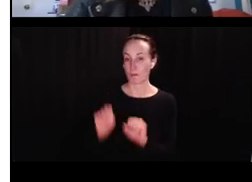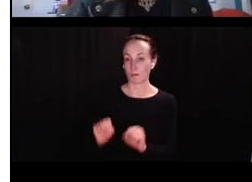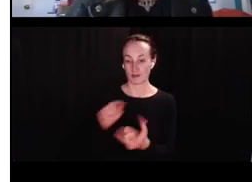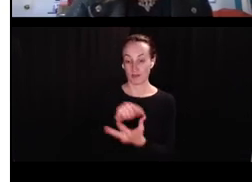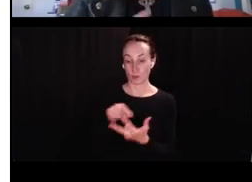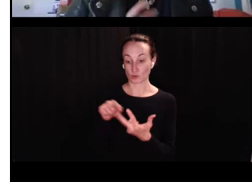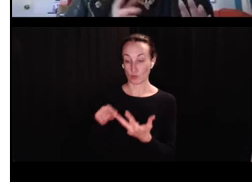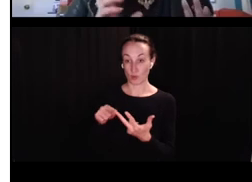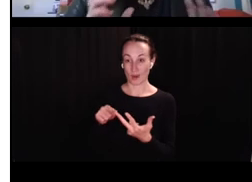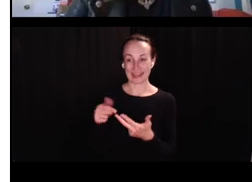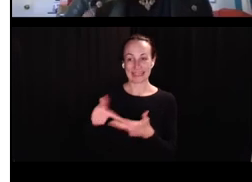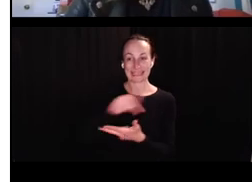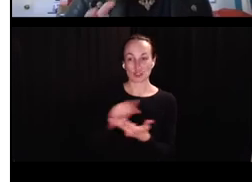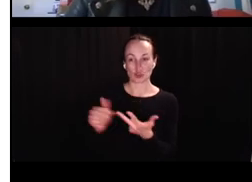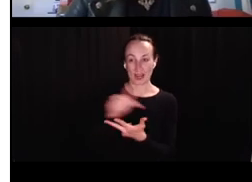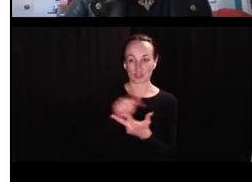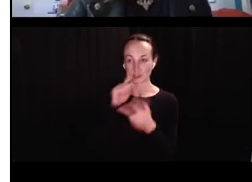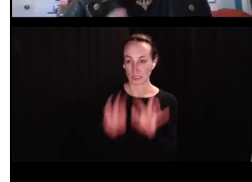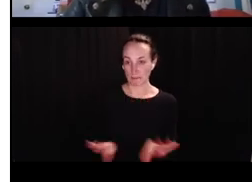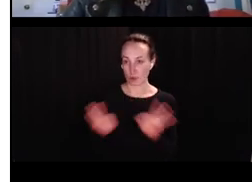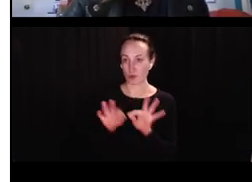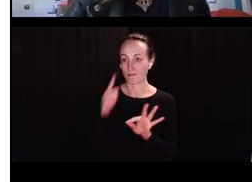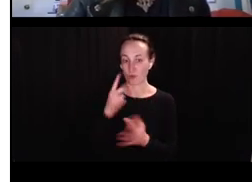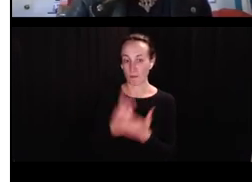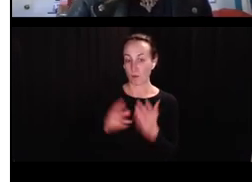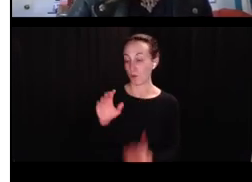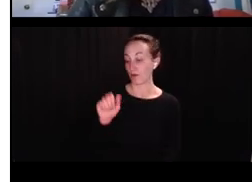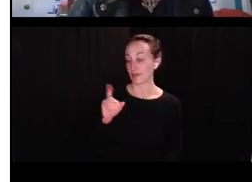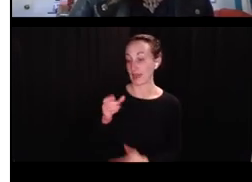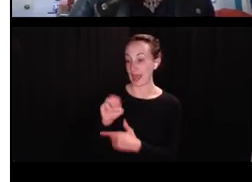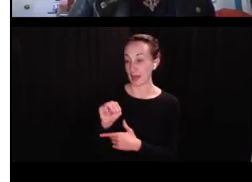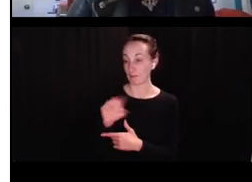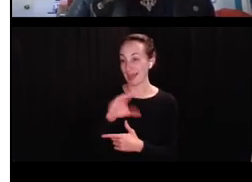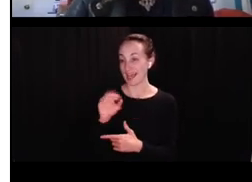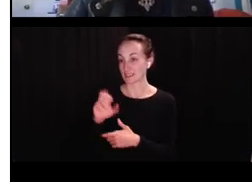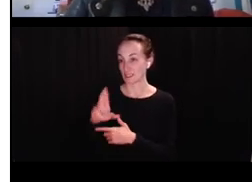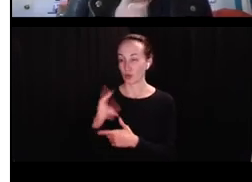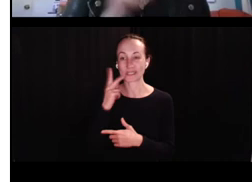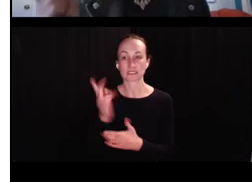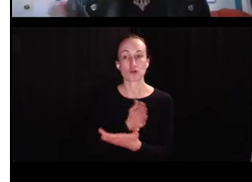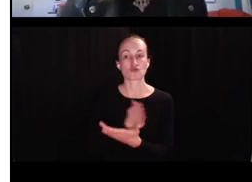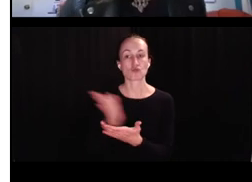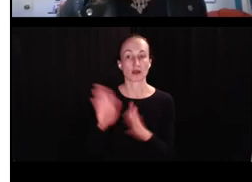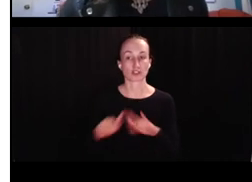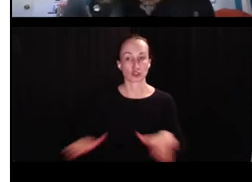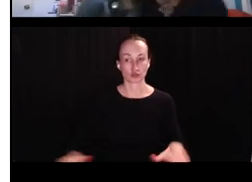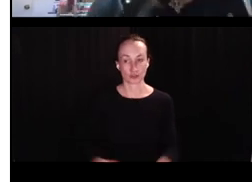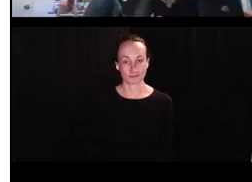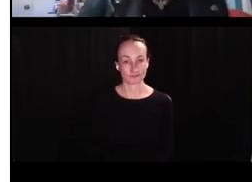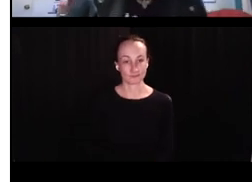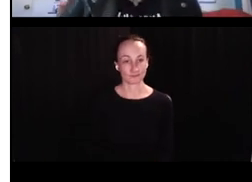by phone probability. This interact, this three-way interaction is very important for both Adam and Sarah. Um, it's one that we see across the children.